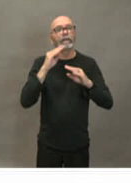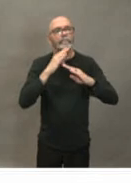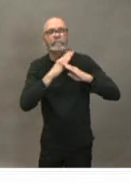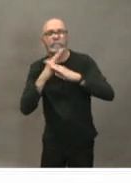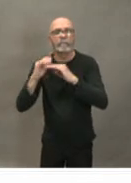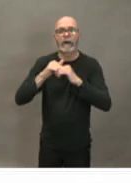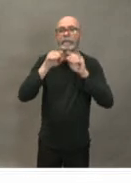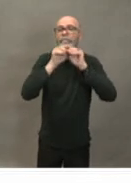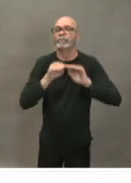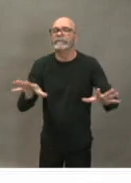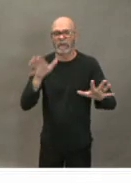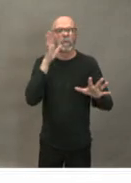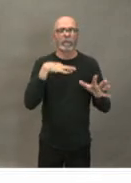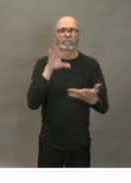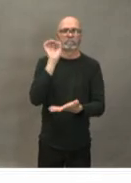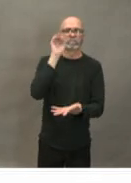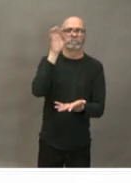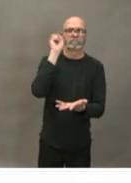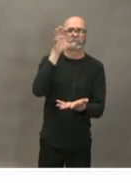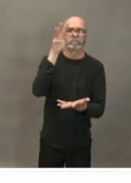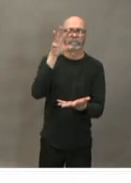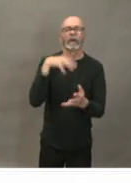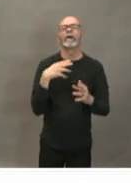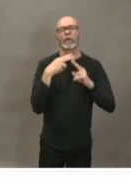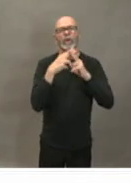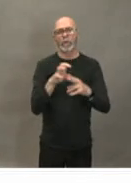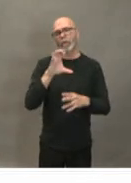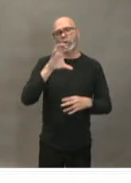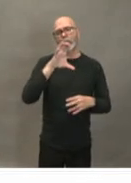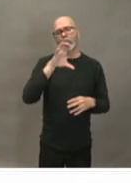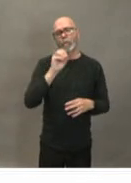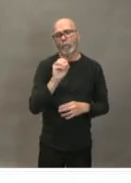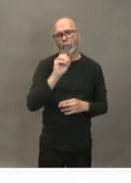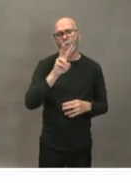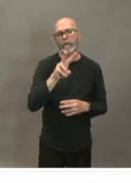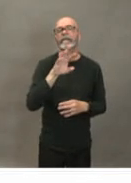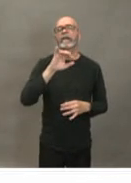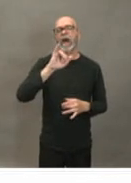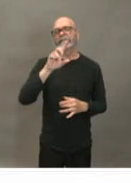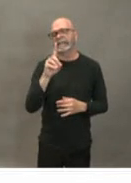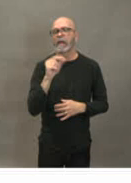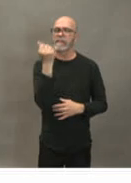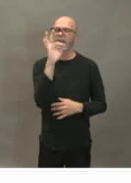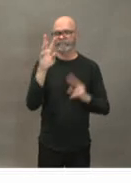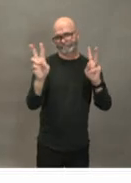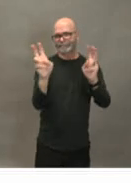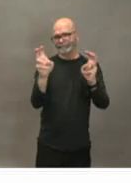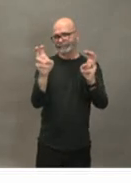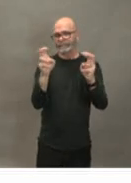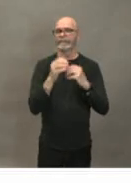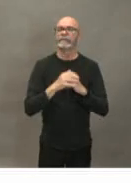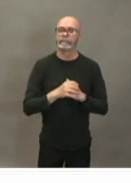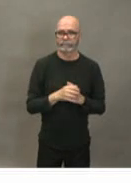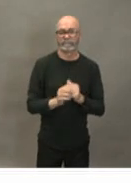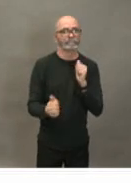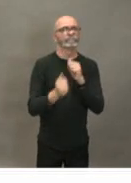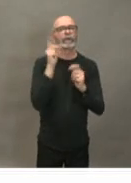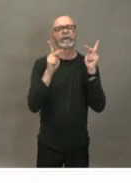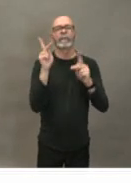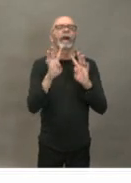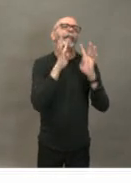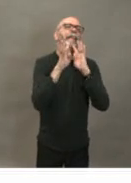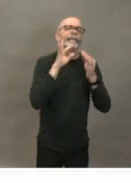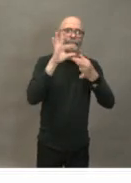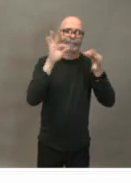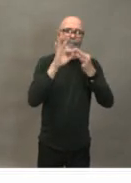which COVID-19 which really refers to the illness but it's the simple term that everybody's using so as we prepare for the spread of COVID-19 here in